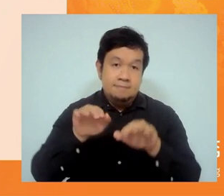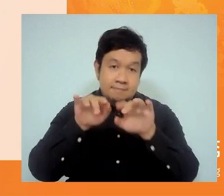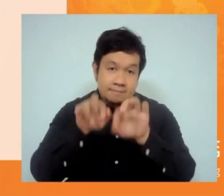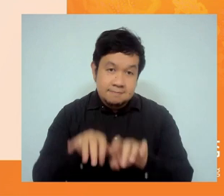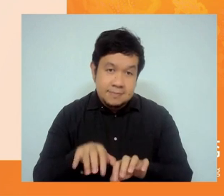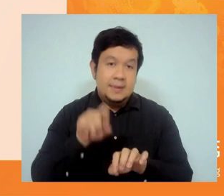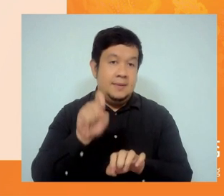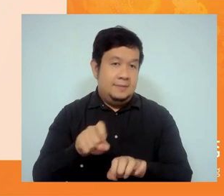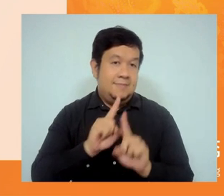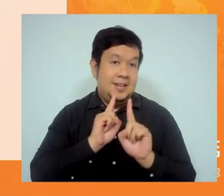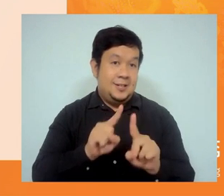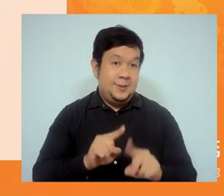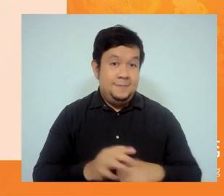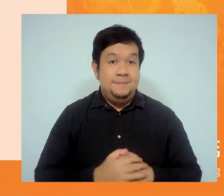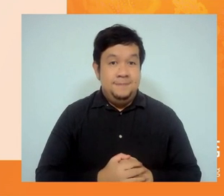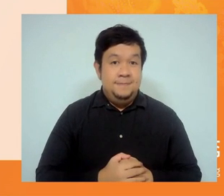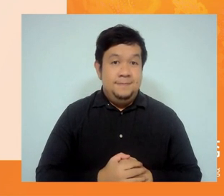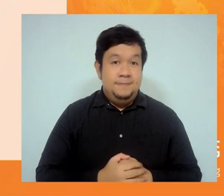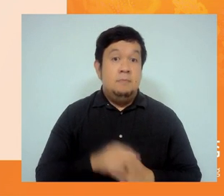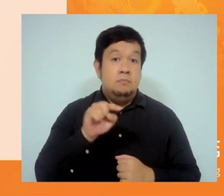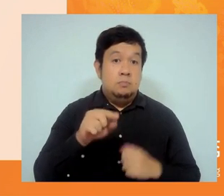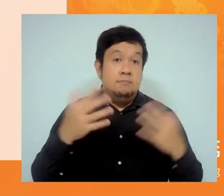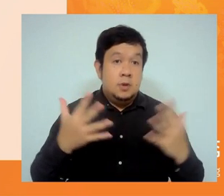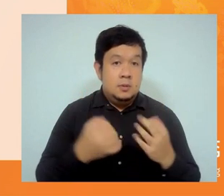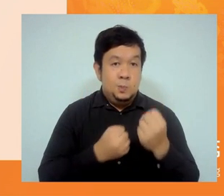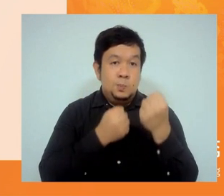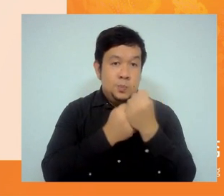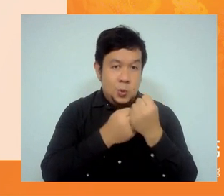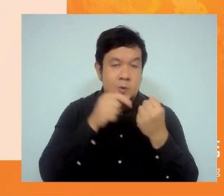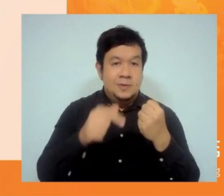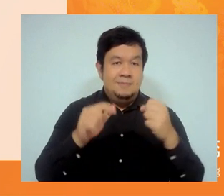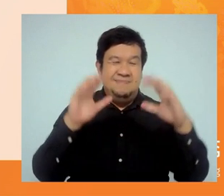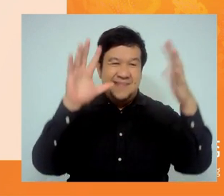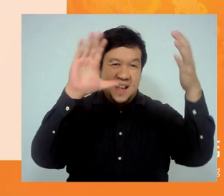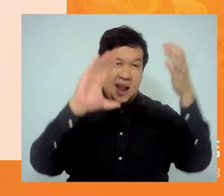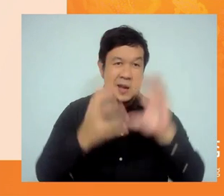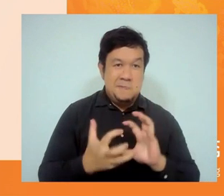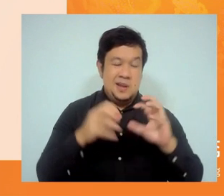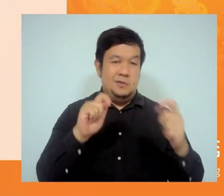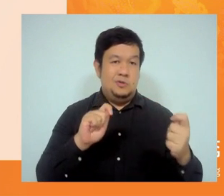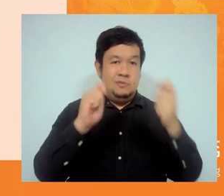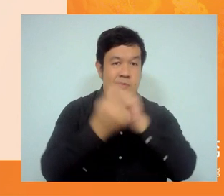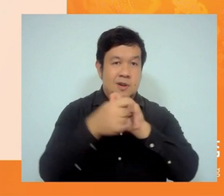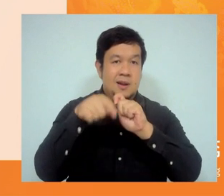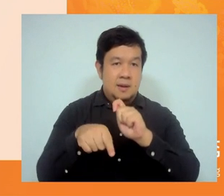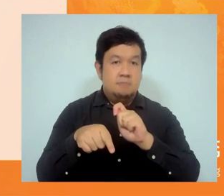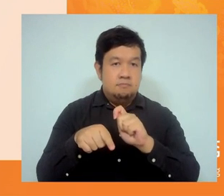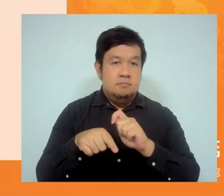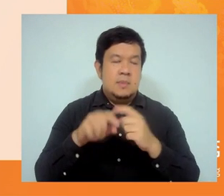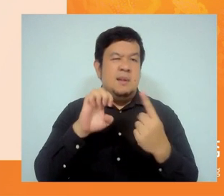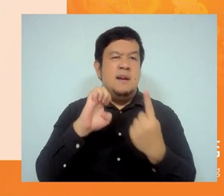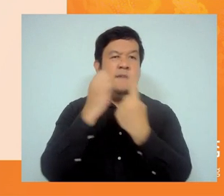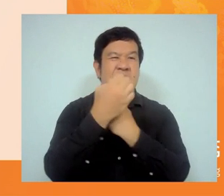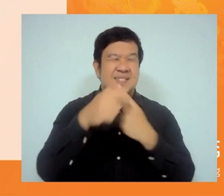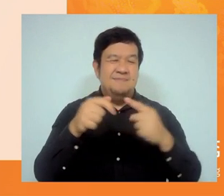and Climate Change Department. He leads the team in ensuring the implementation of environmental and social safeguard policy principles